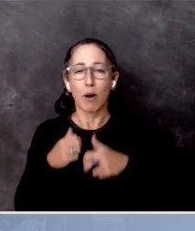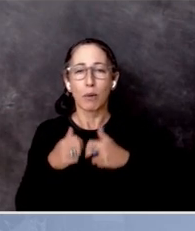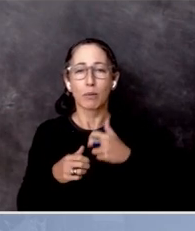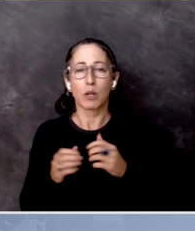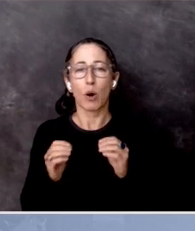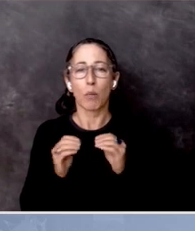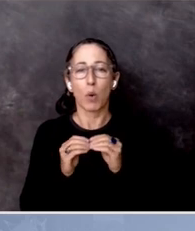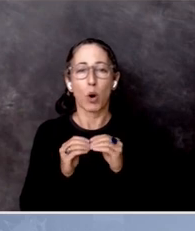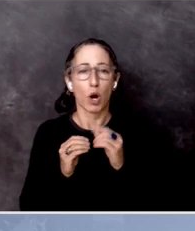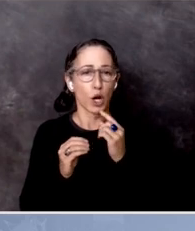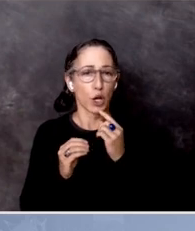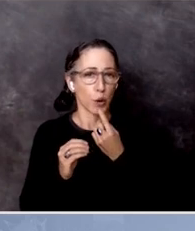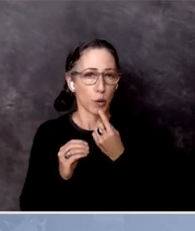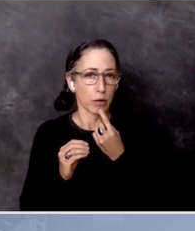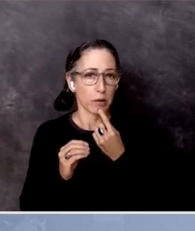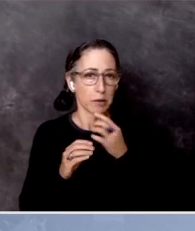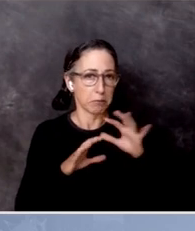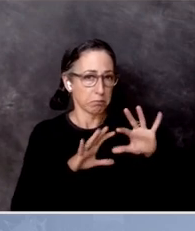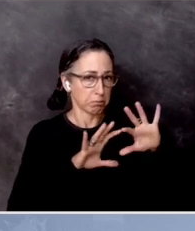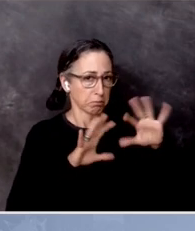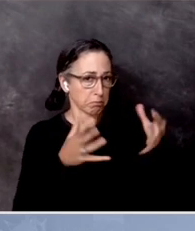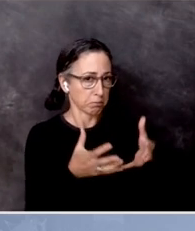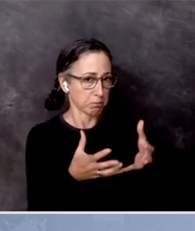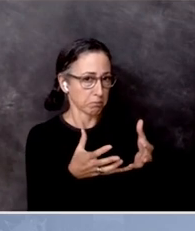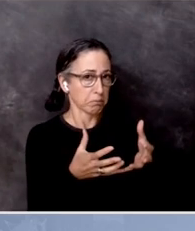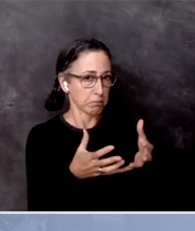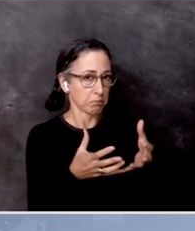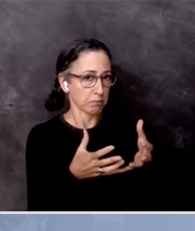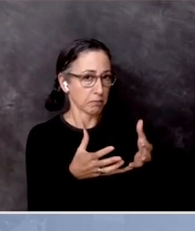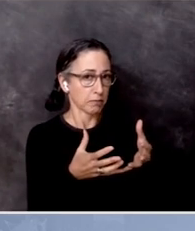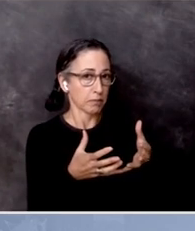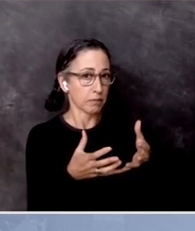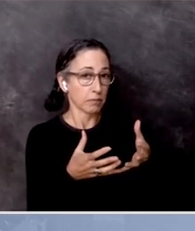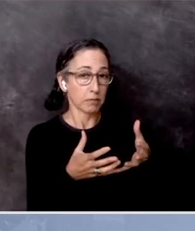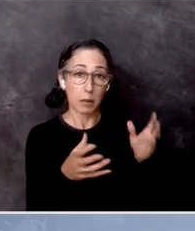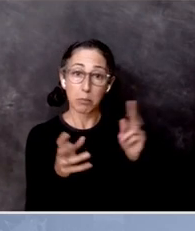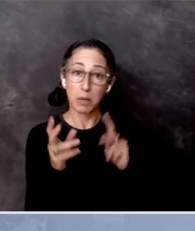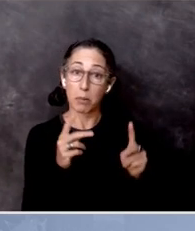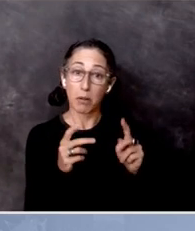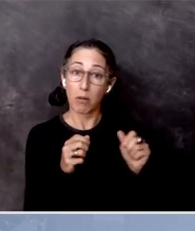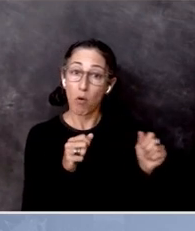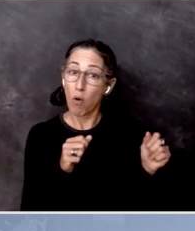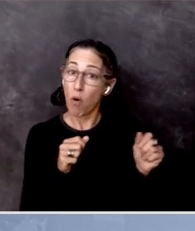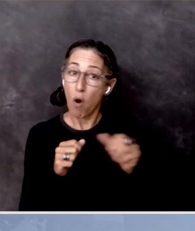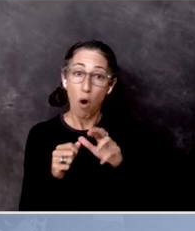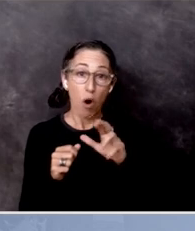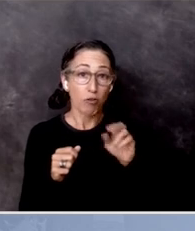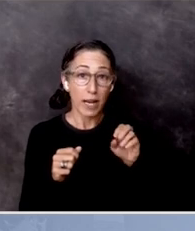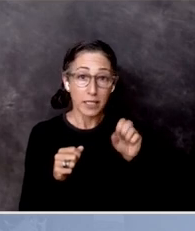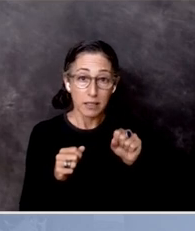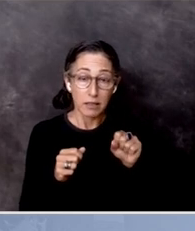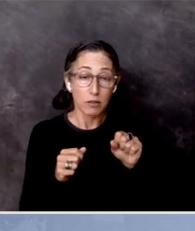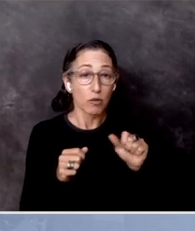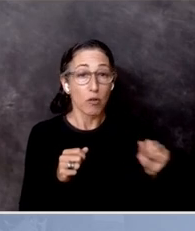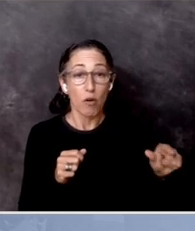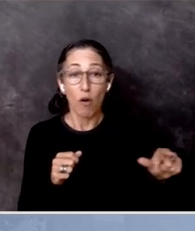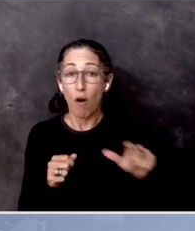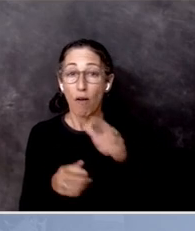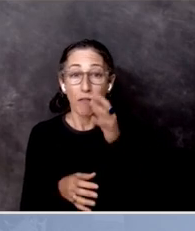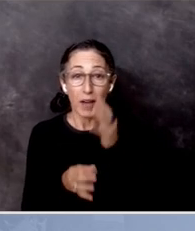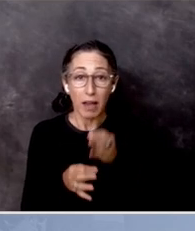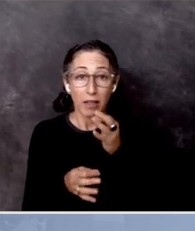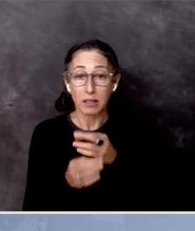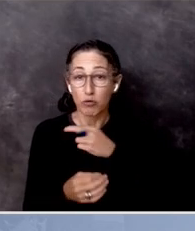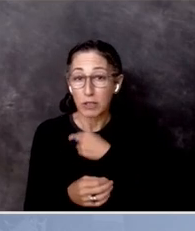many other communities, there are people of all races, all faiths in regions throughout this state